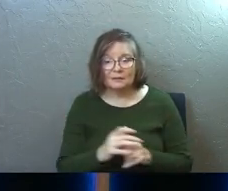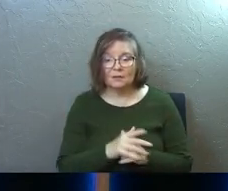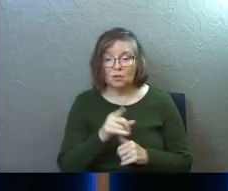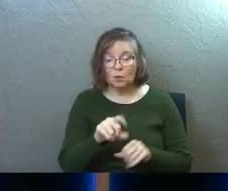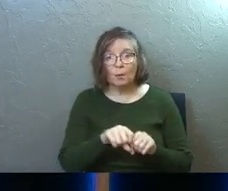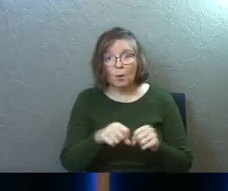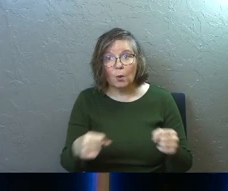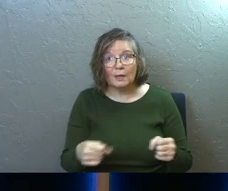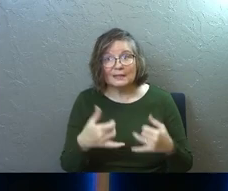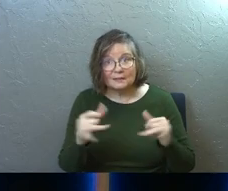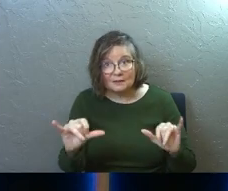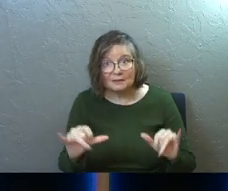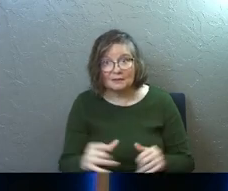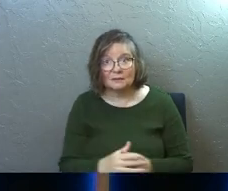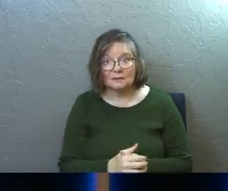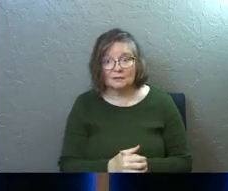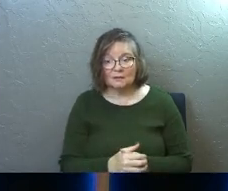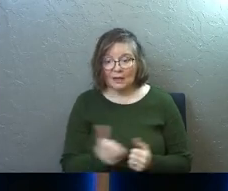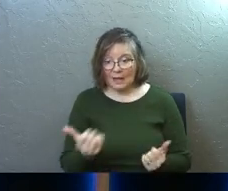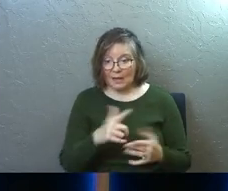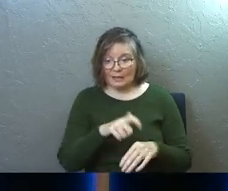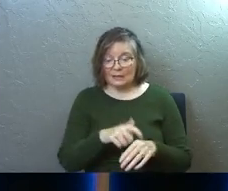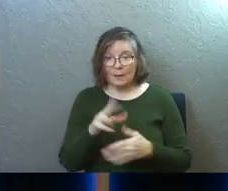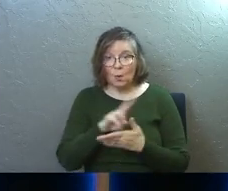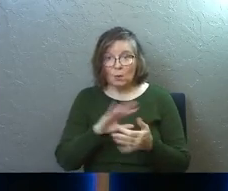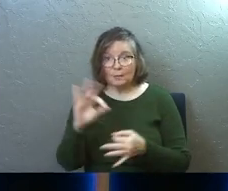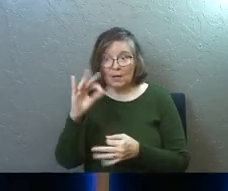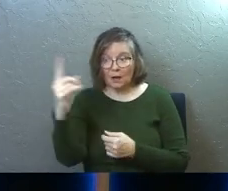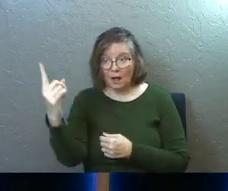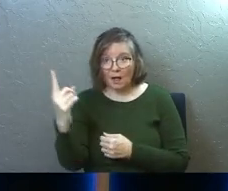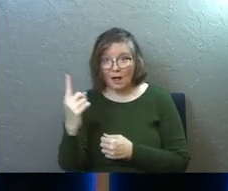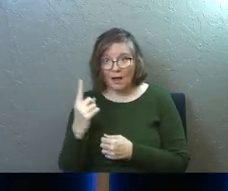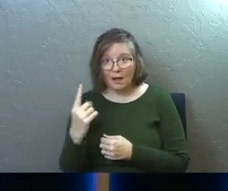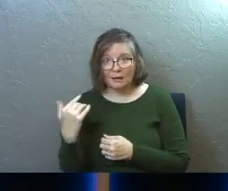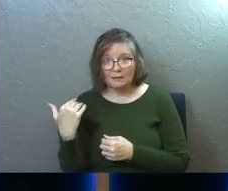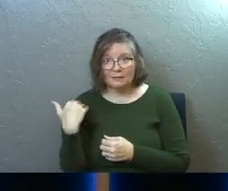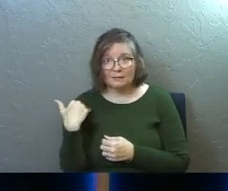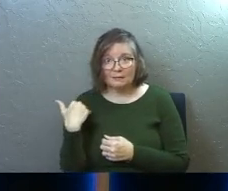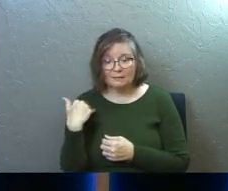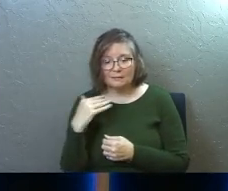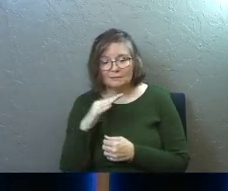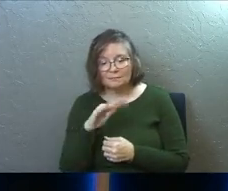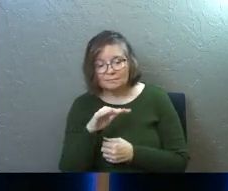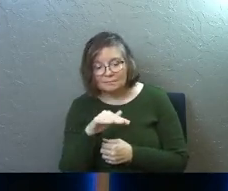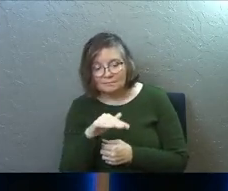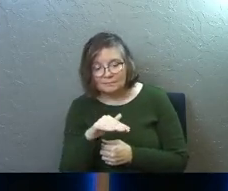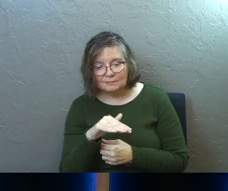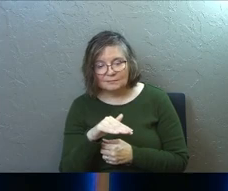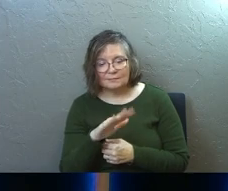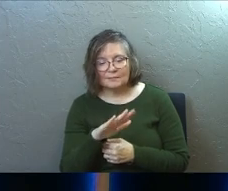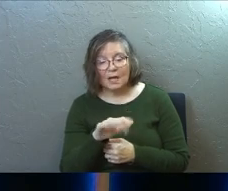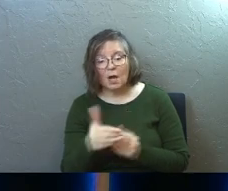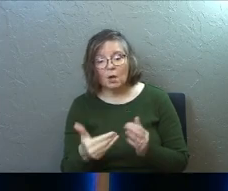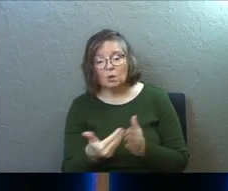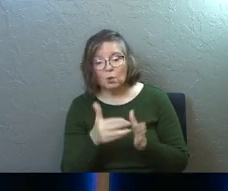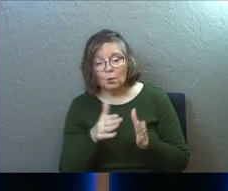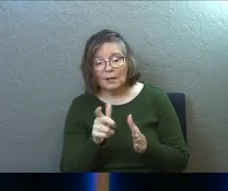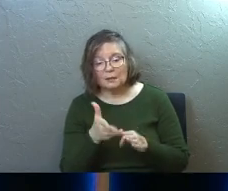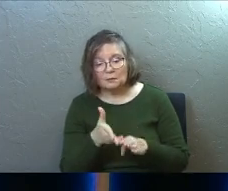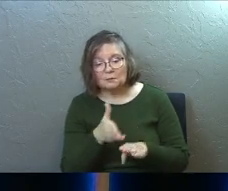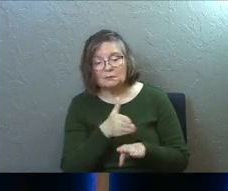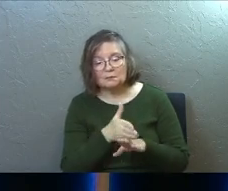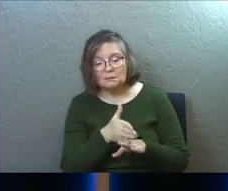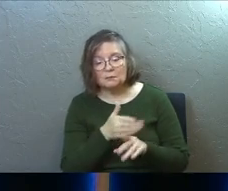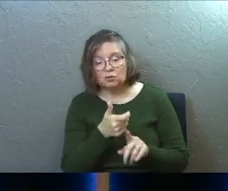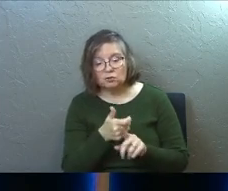And you're broken. And any time the Holy Spirit comes along and whispers in your ear that here's a new way I need to